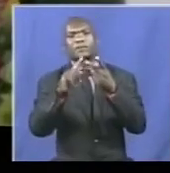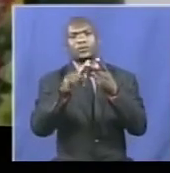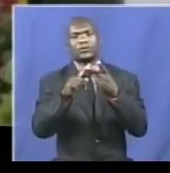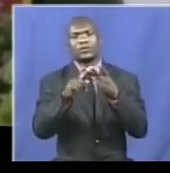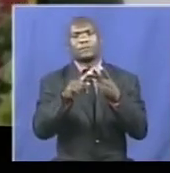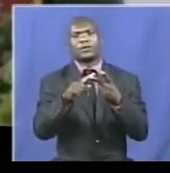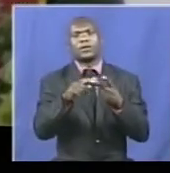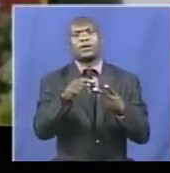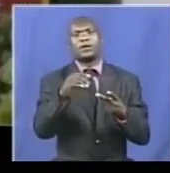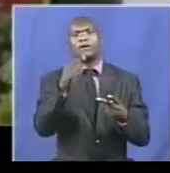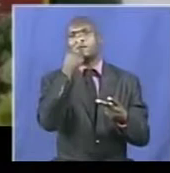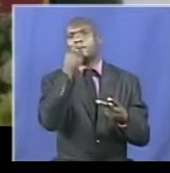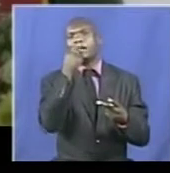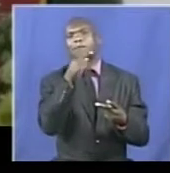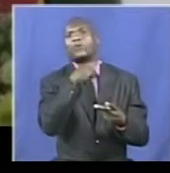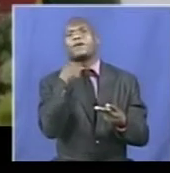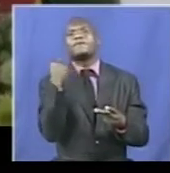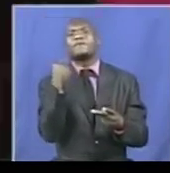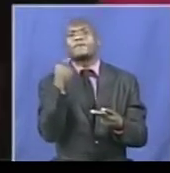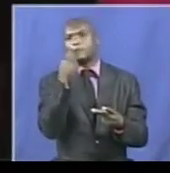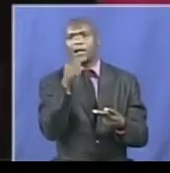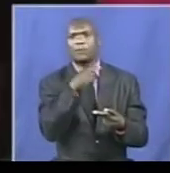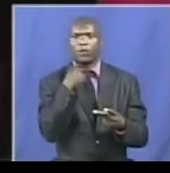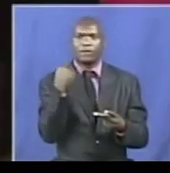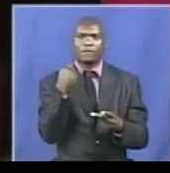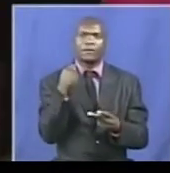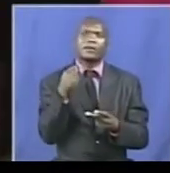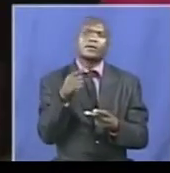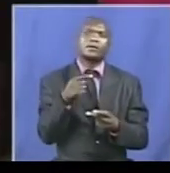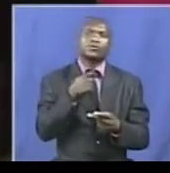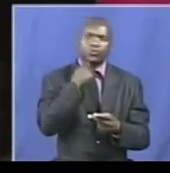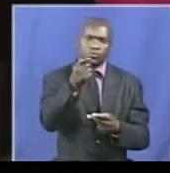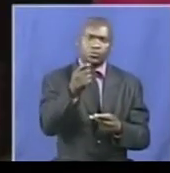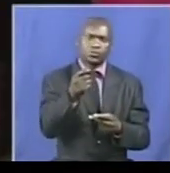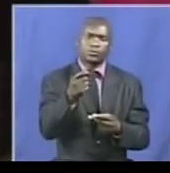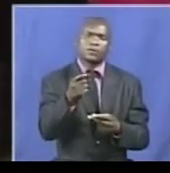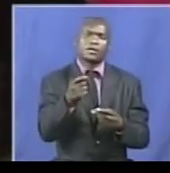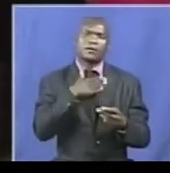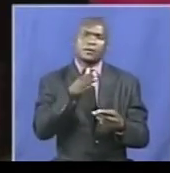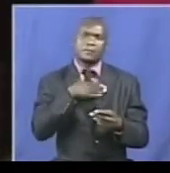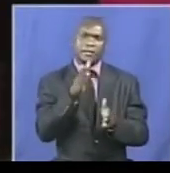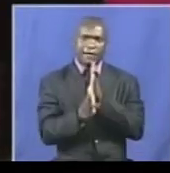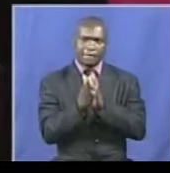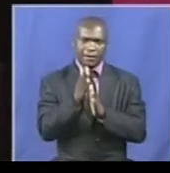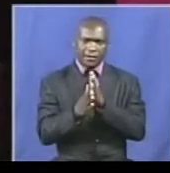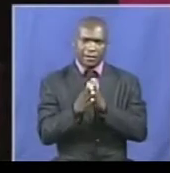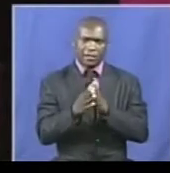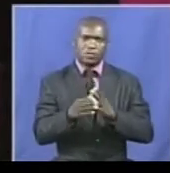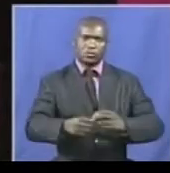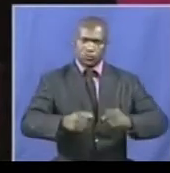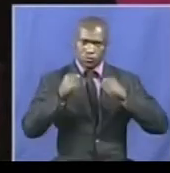Dr. Grace Mugabe, for her bold, forthright and refreshing candle